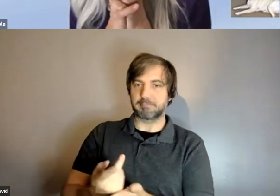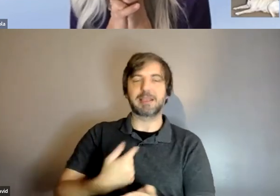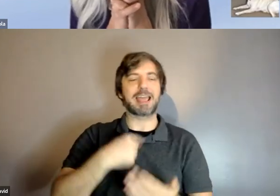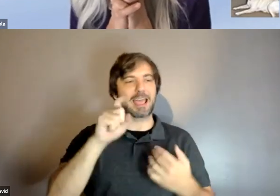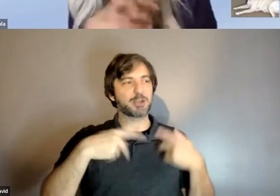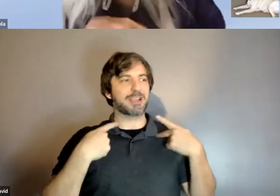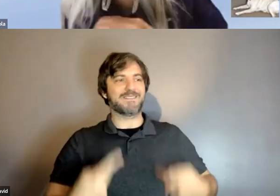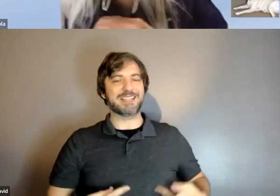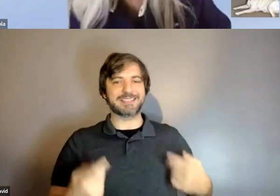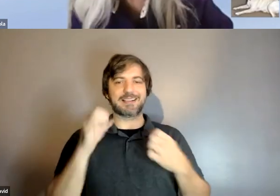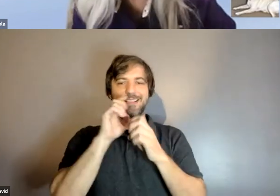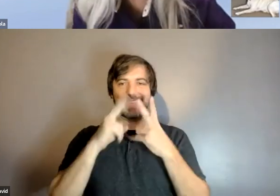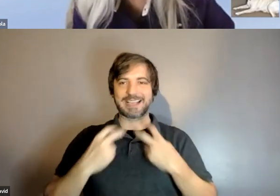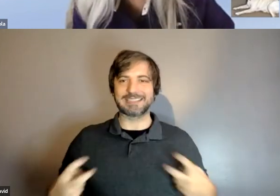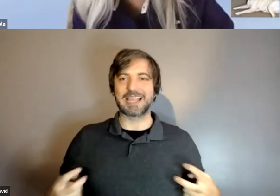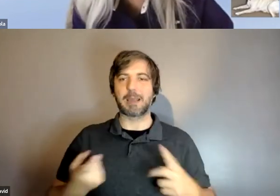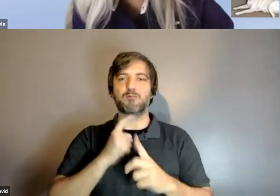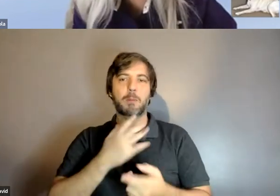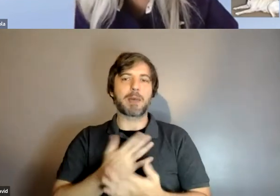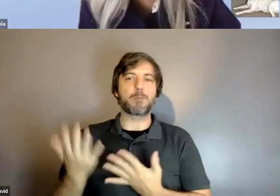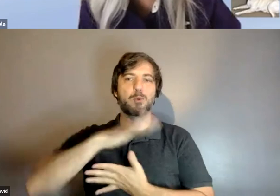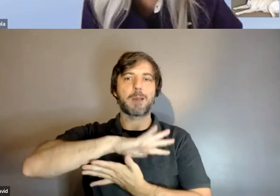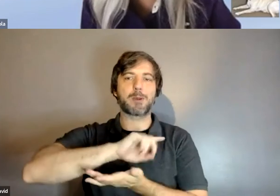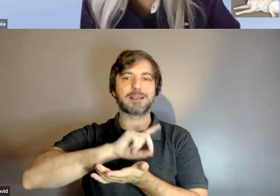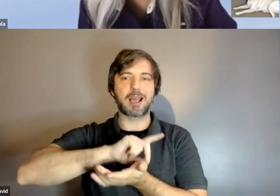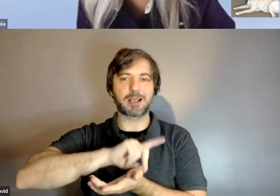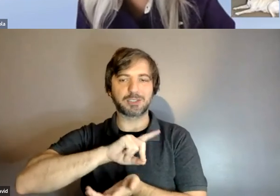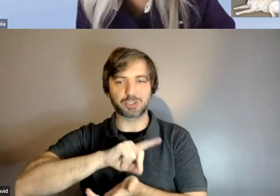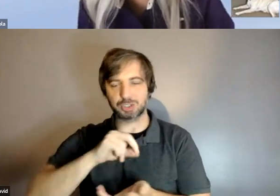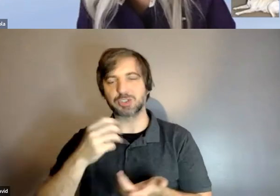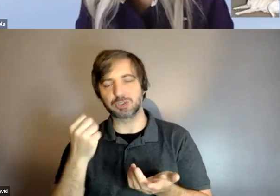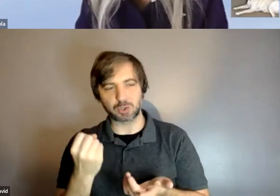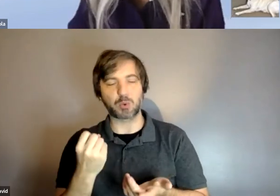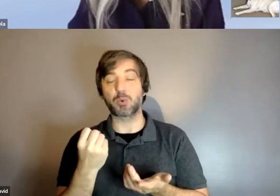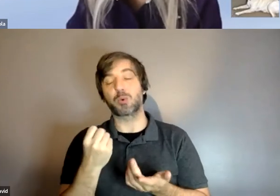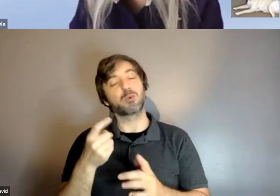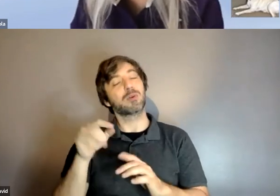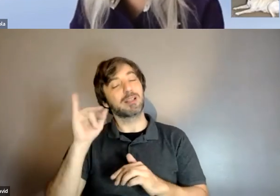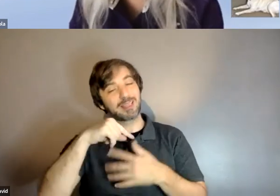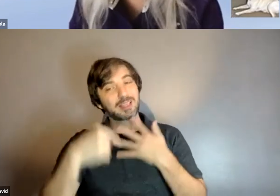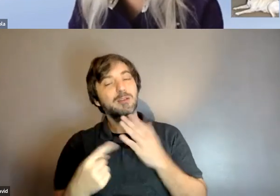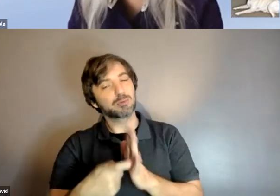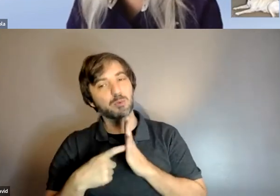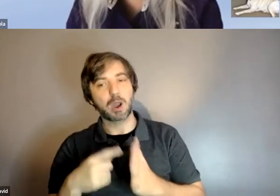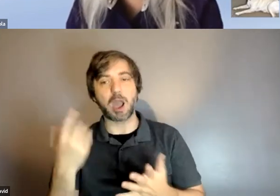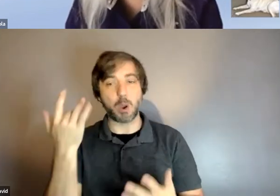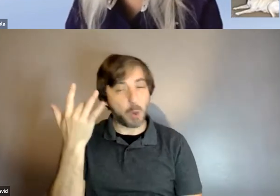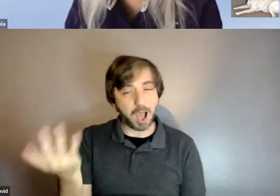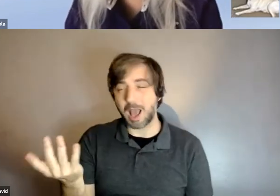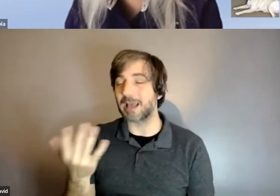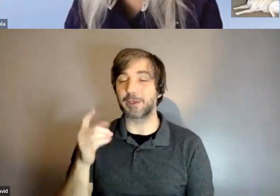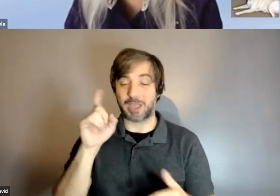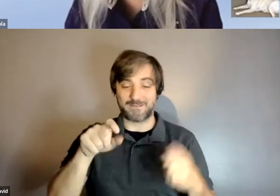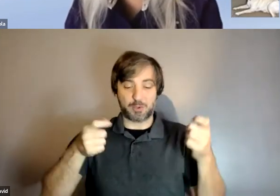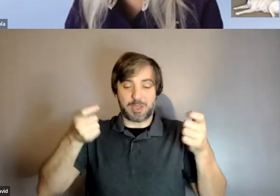primary care physician um so that needs to come into play right because being um being able to handle